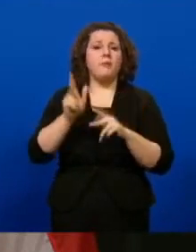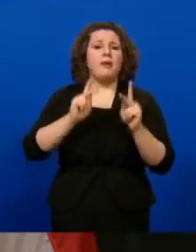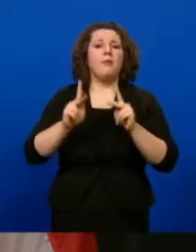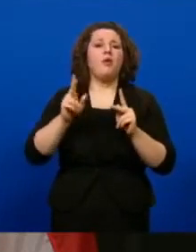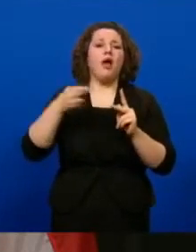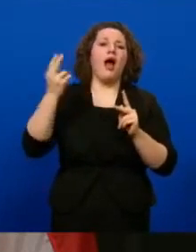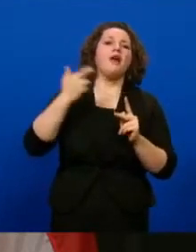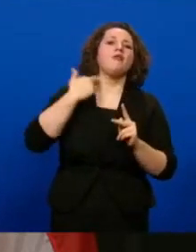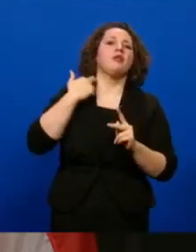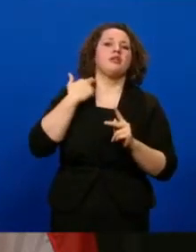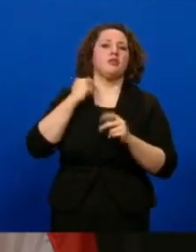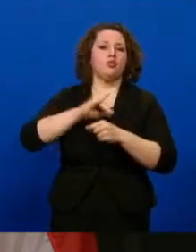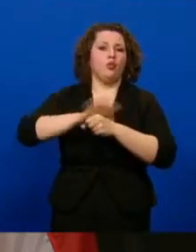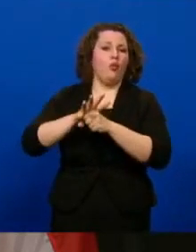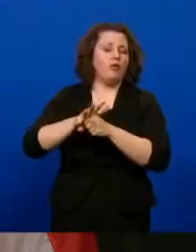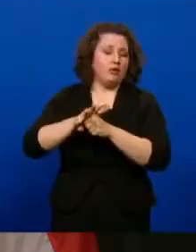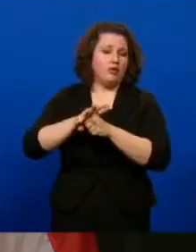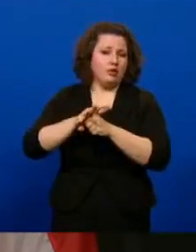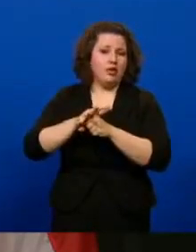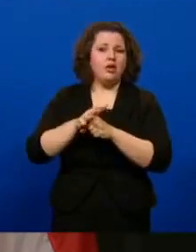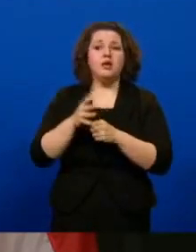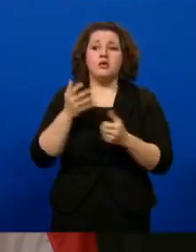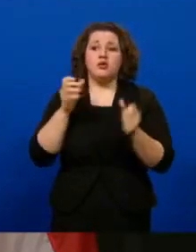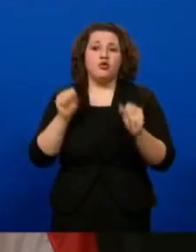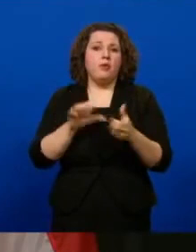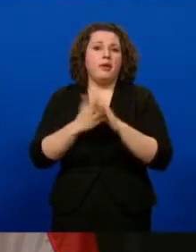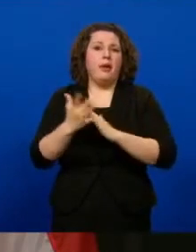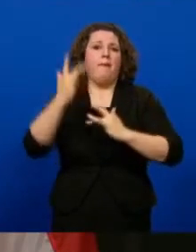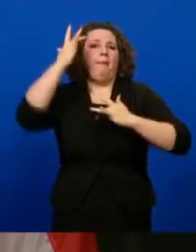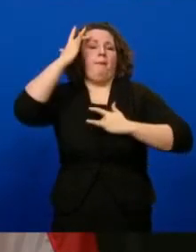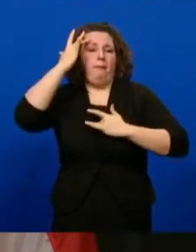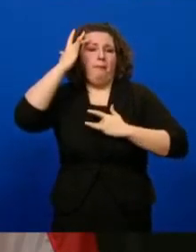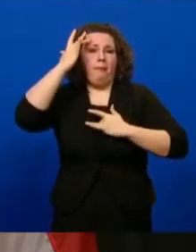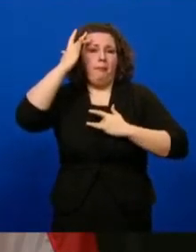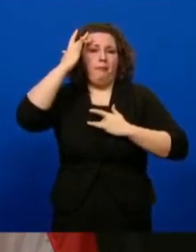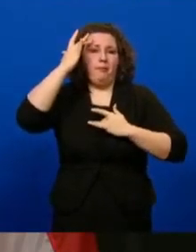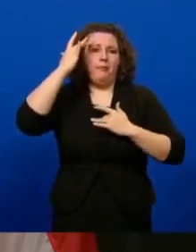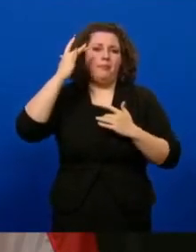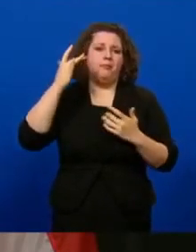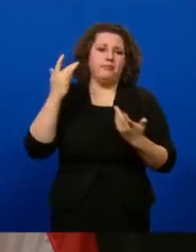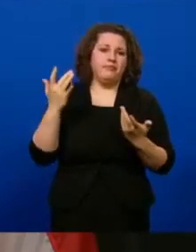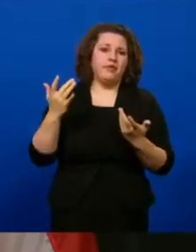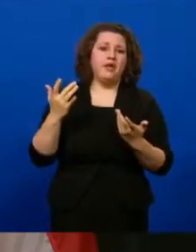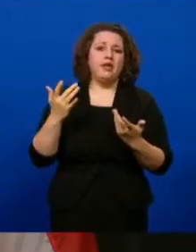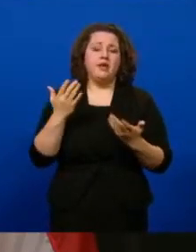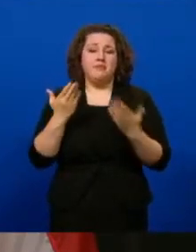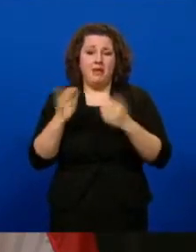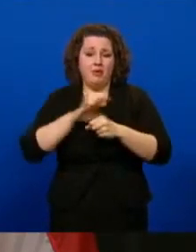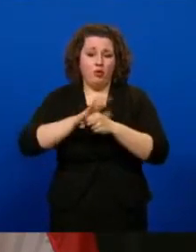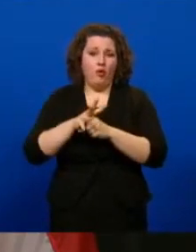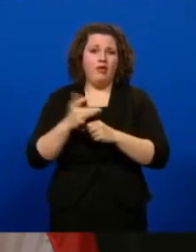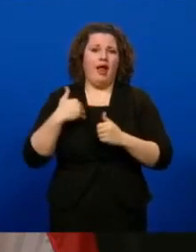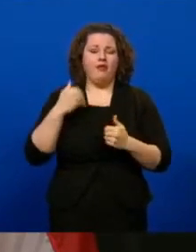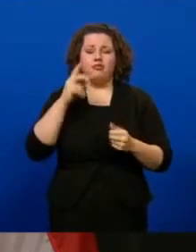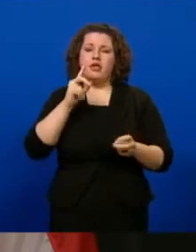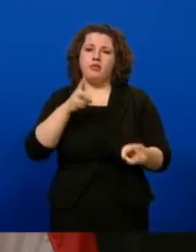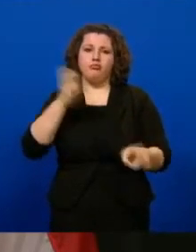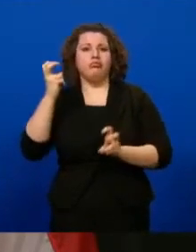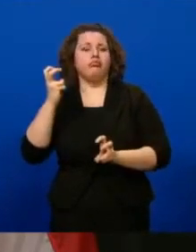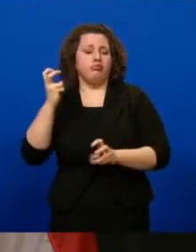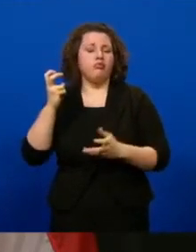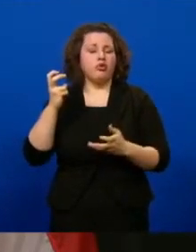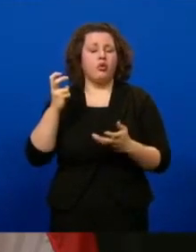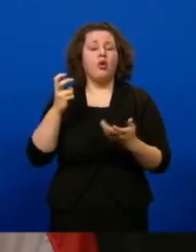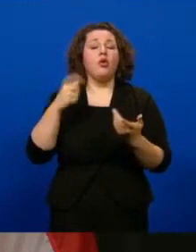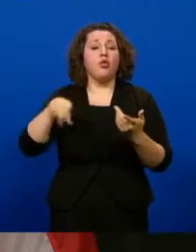exposure of COVID-19 or high-risk for illness as the result of COVID-19 infection. Many in this group